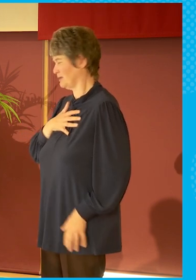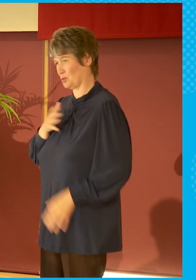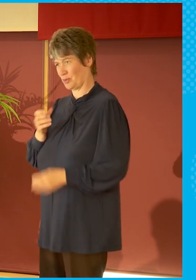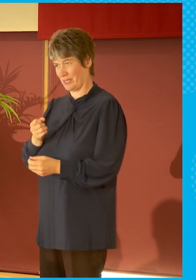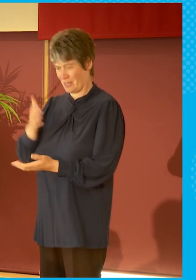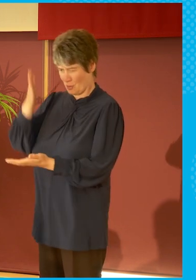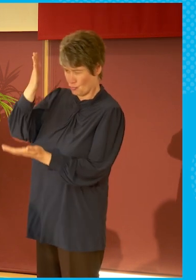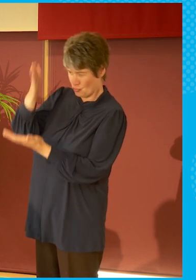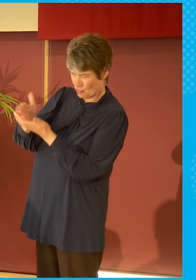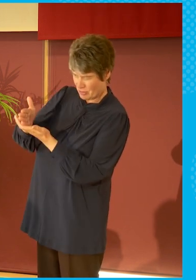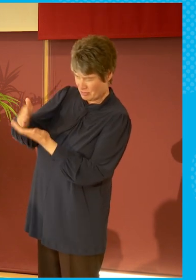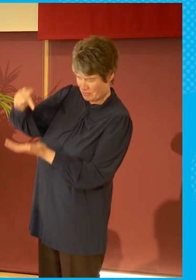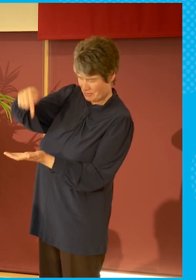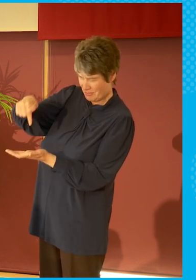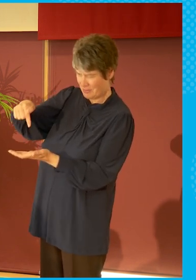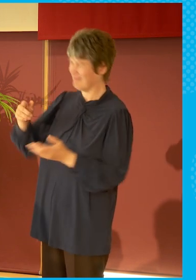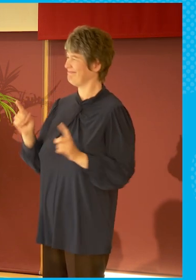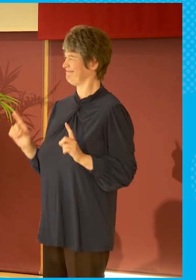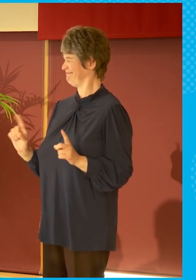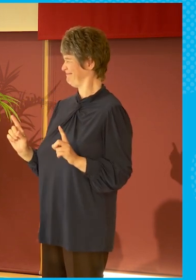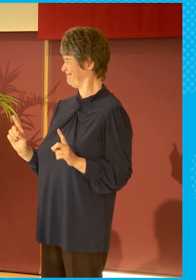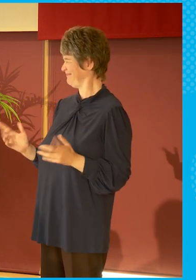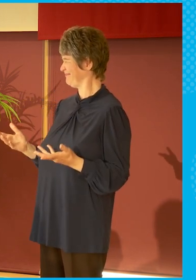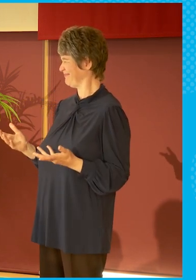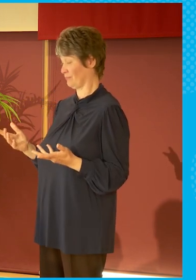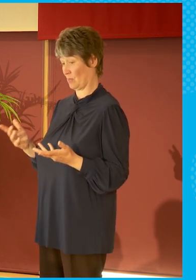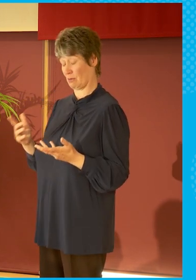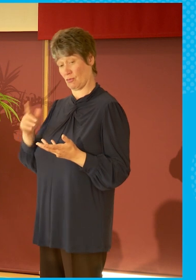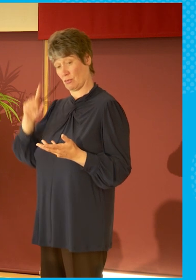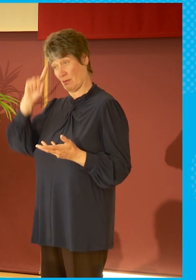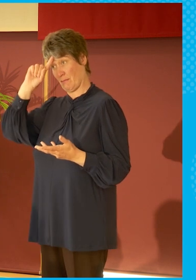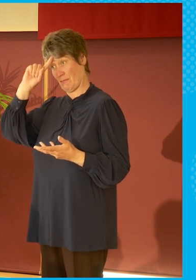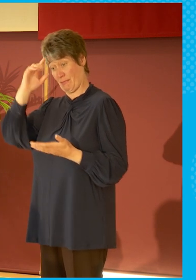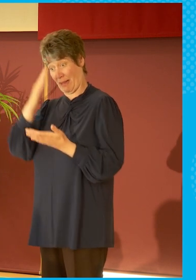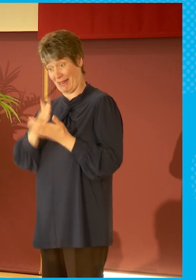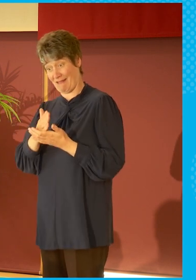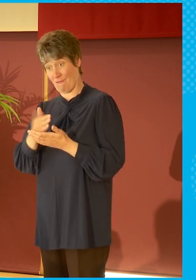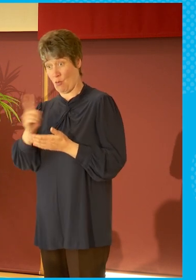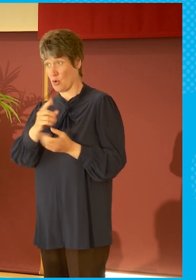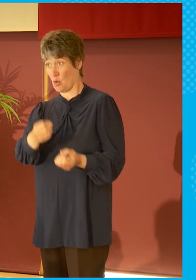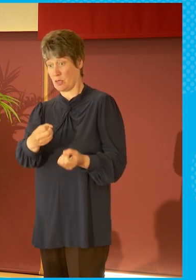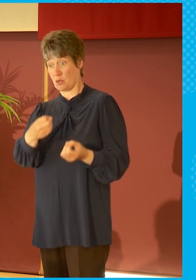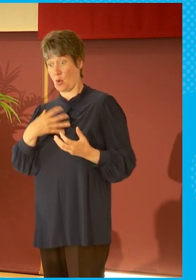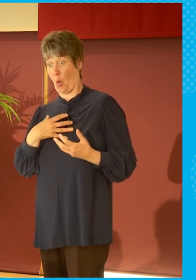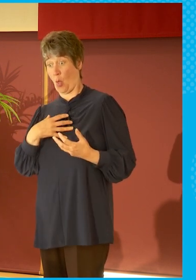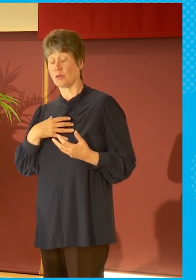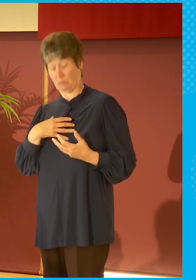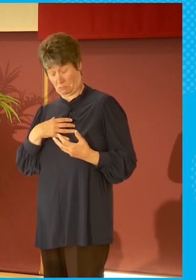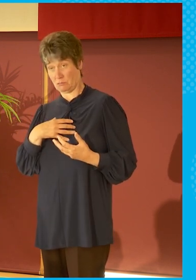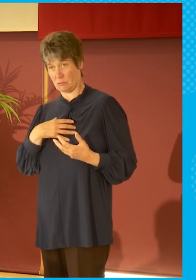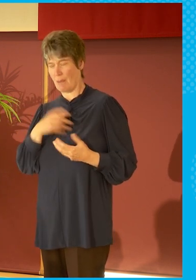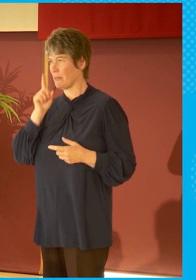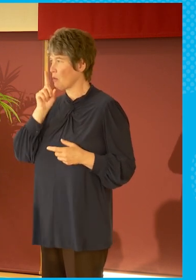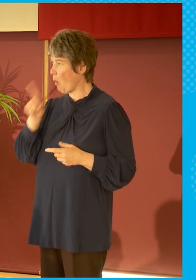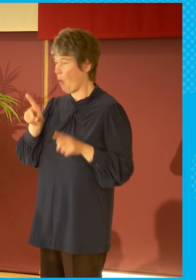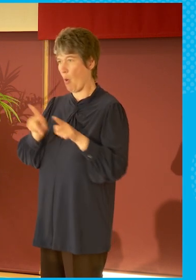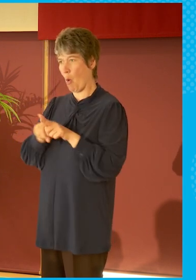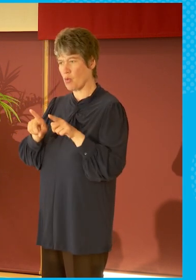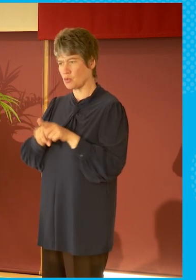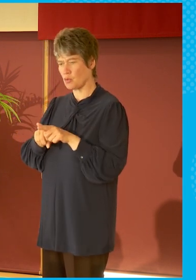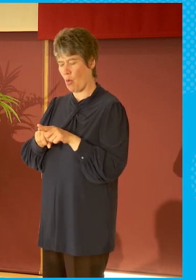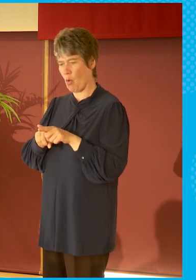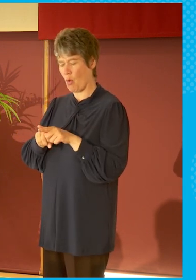I mean, trust is really about believing in what you're told. And it's also connected to your